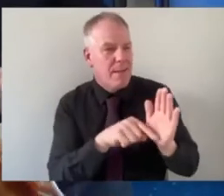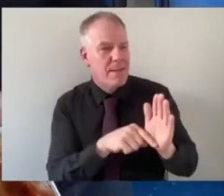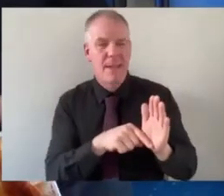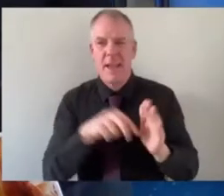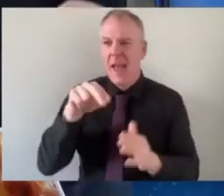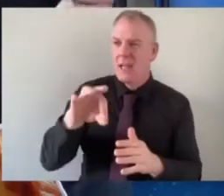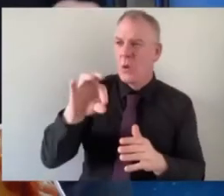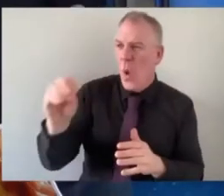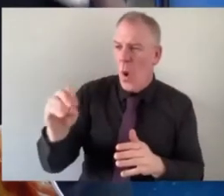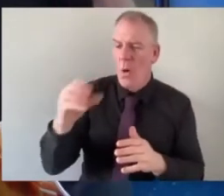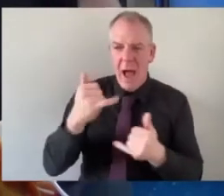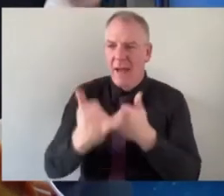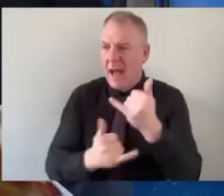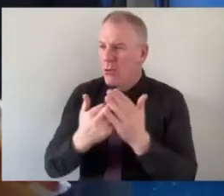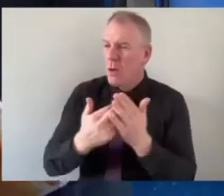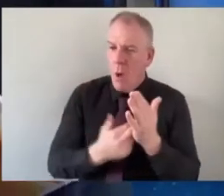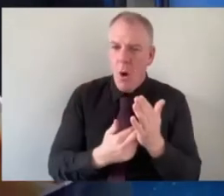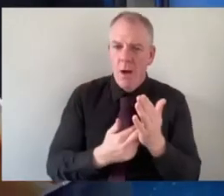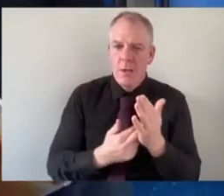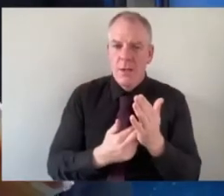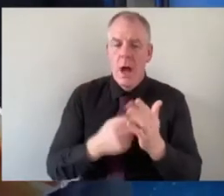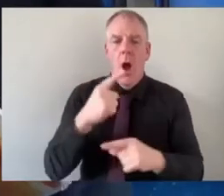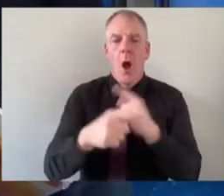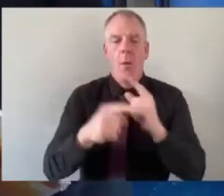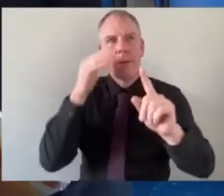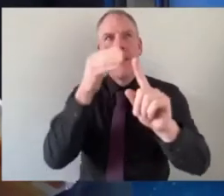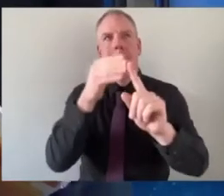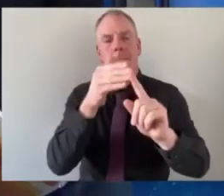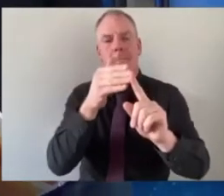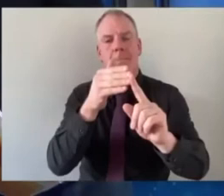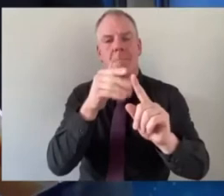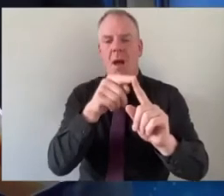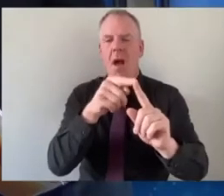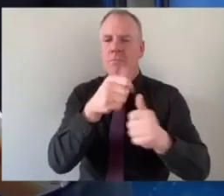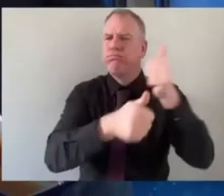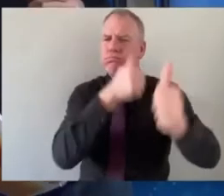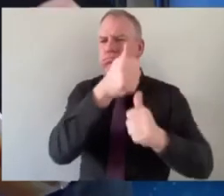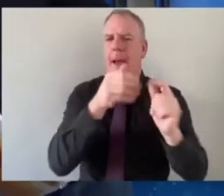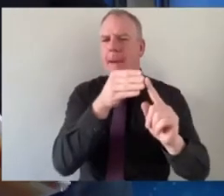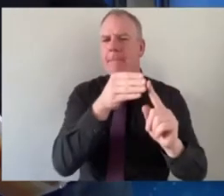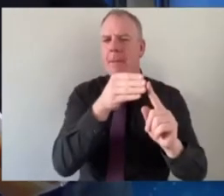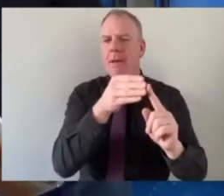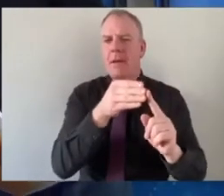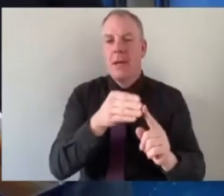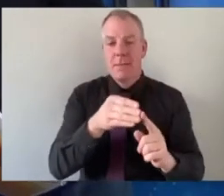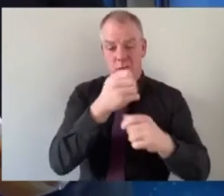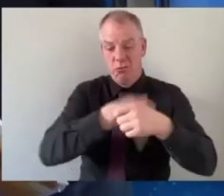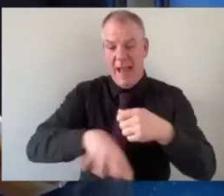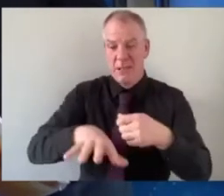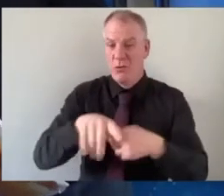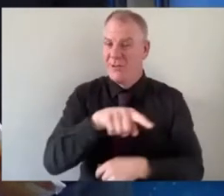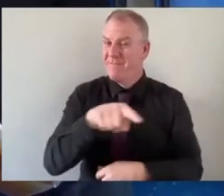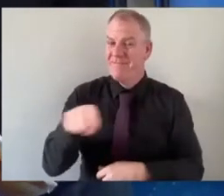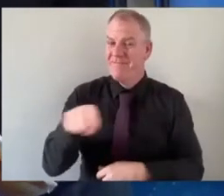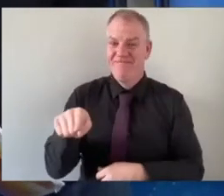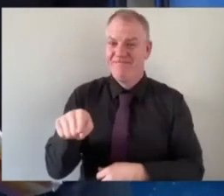produces annual reports and this is always the aspiration and the aspiration is applauded and that's great but on the ground from the bottom up i